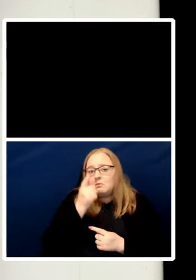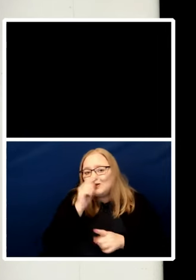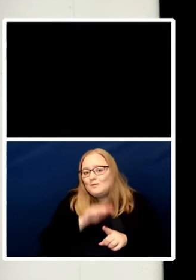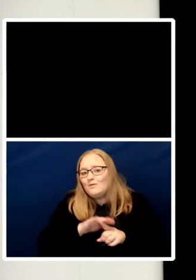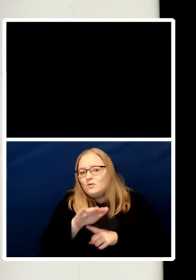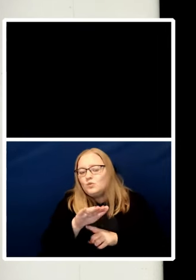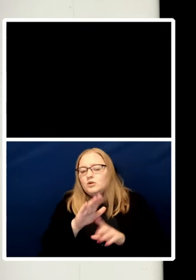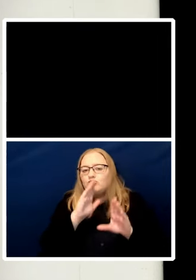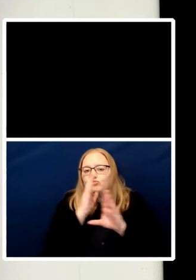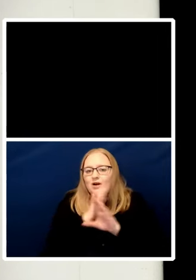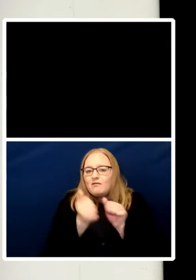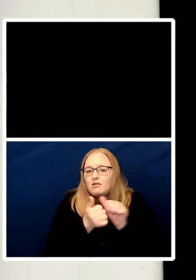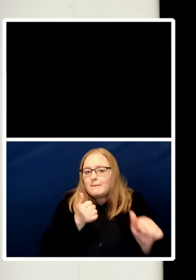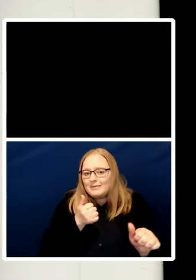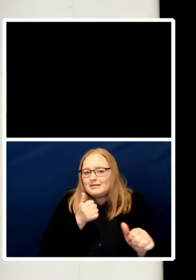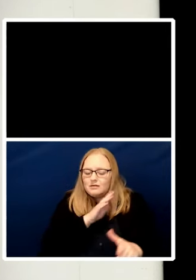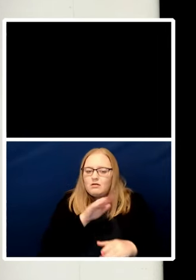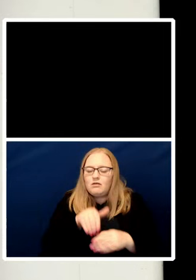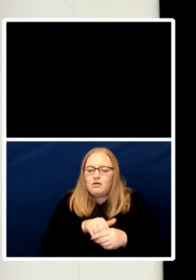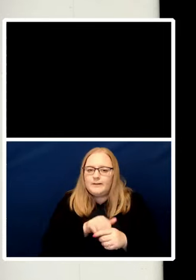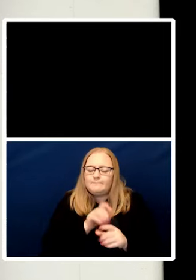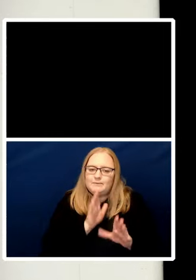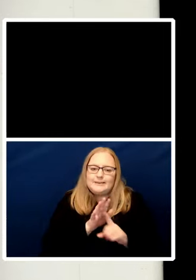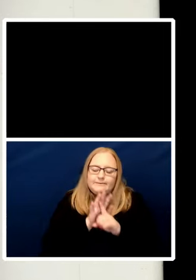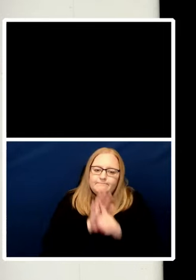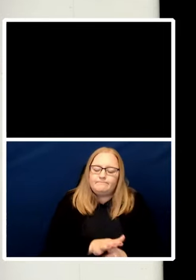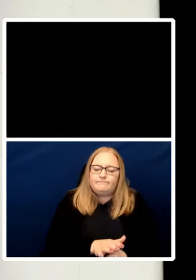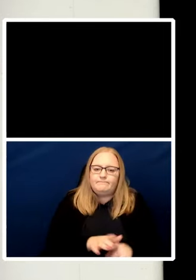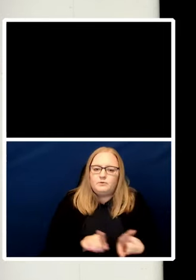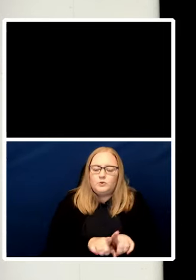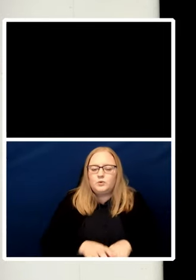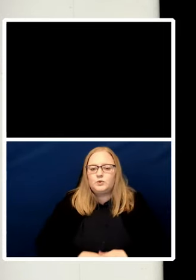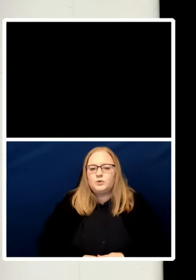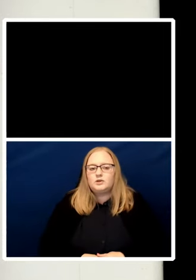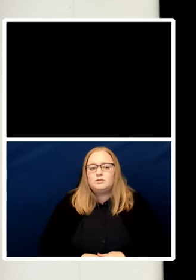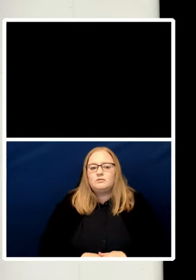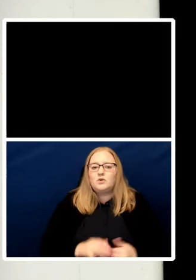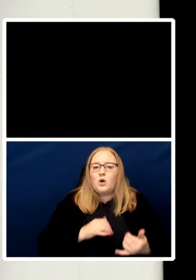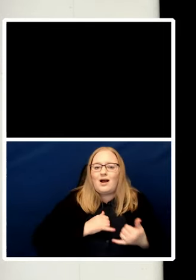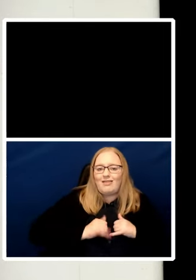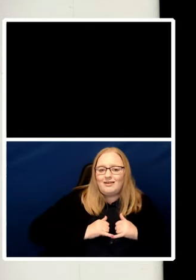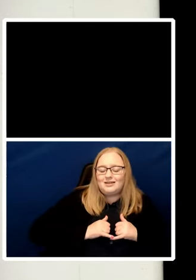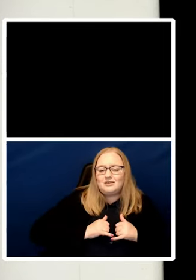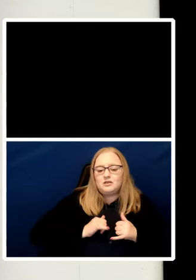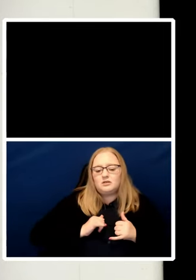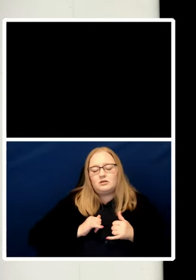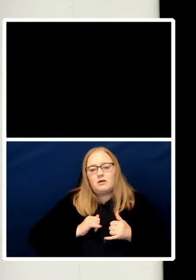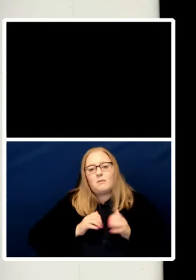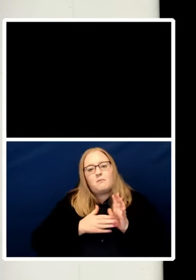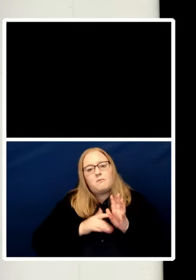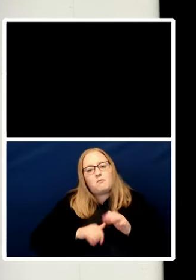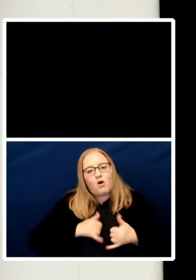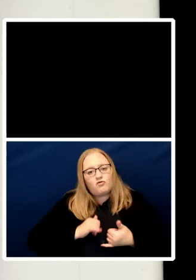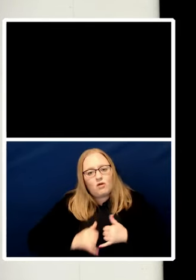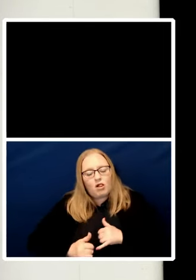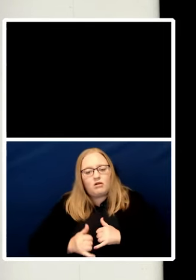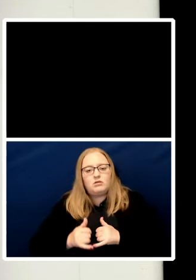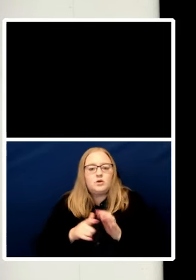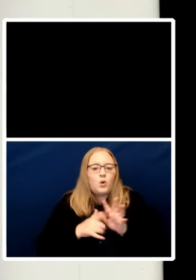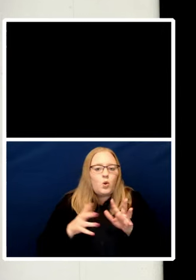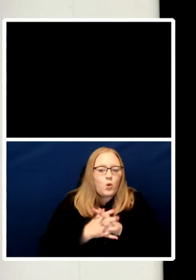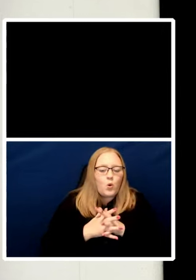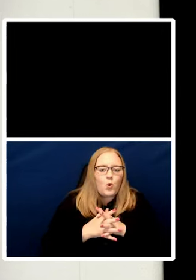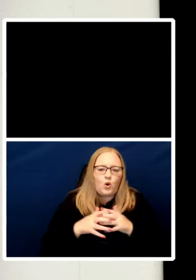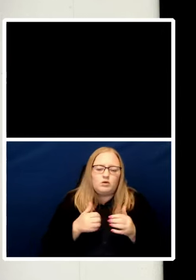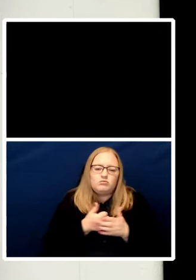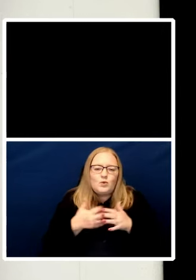Ethics, morals, politics, and law often overlap, but not so much as to undermine the importance of their